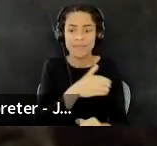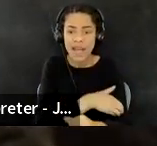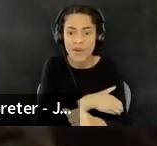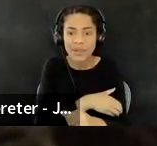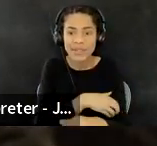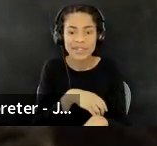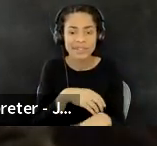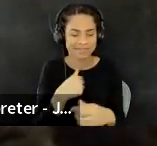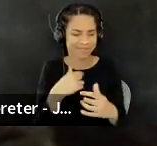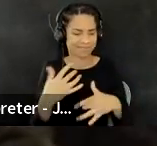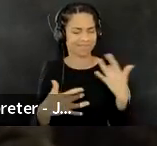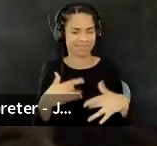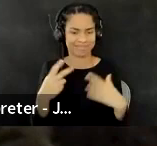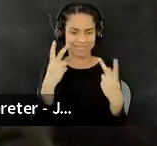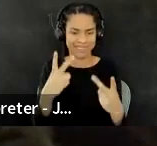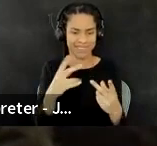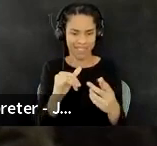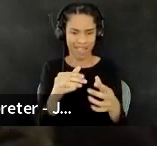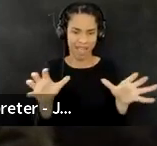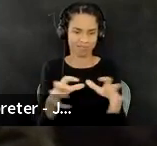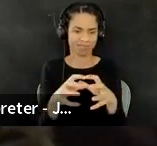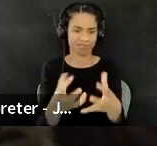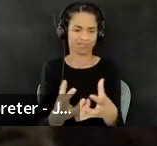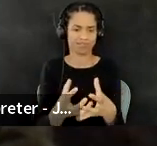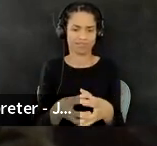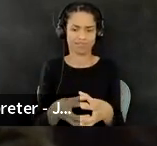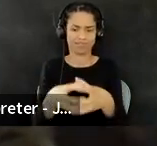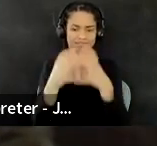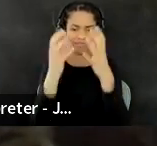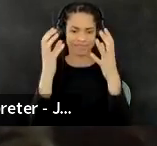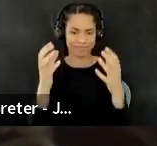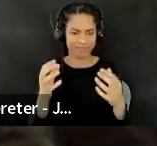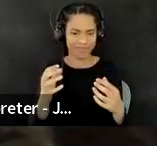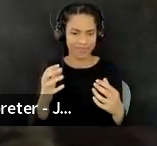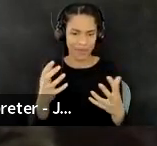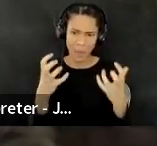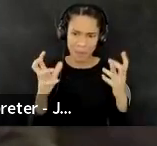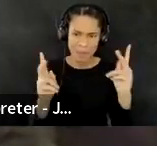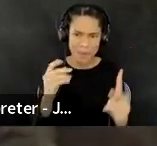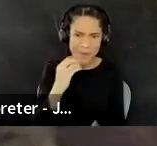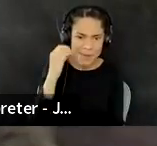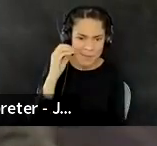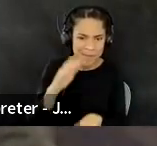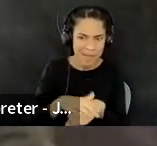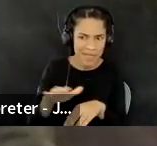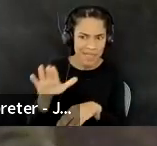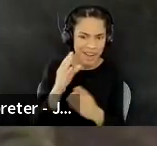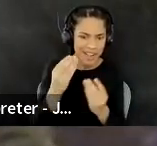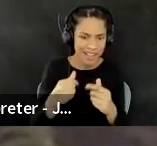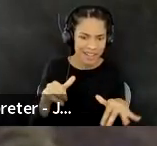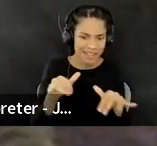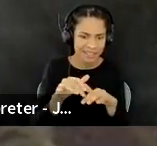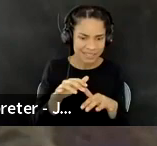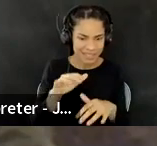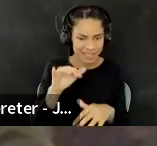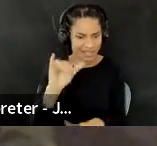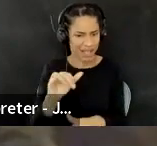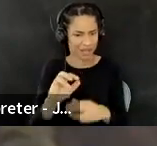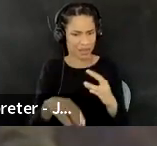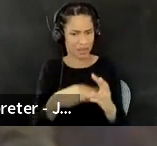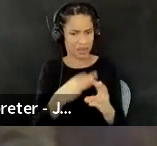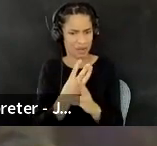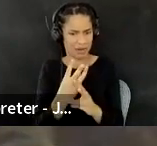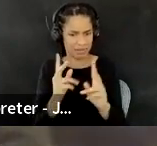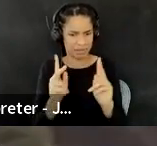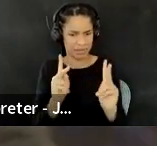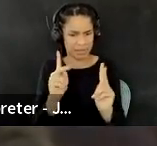see where that goes, and when people are home and on their lands, that's, that's what the world needs, you know, needs Indigenous folks,